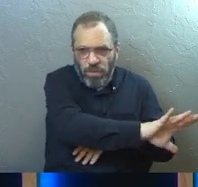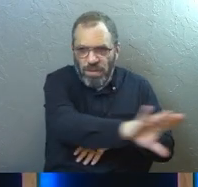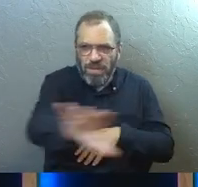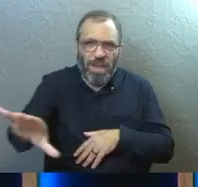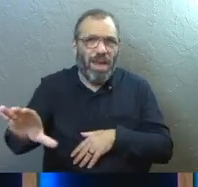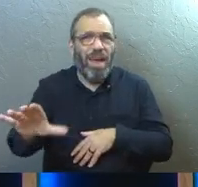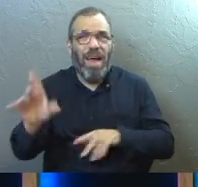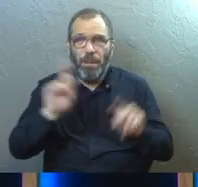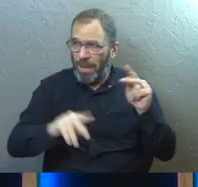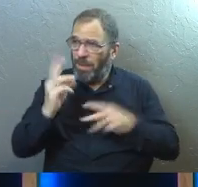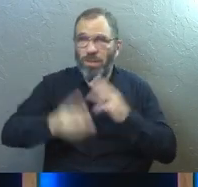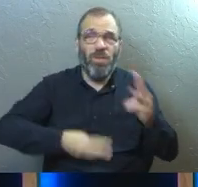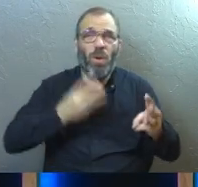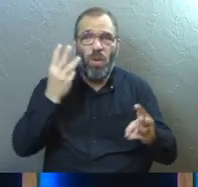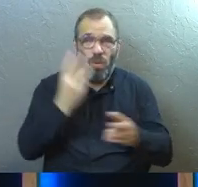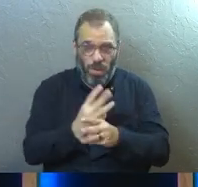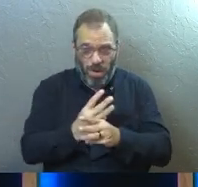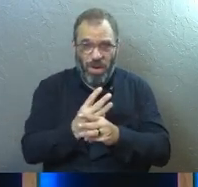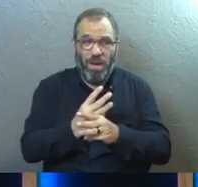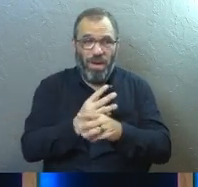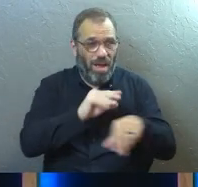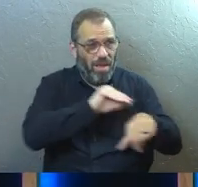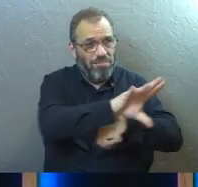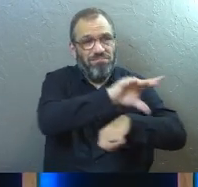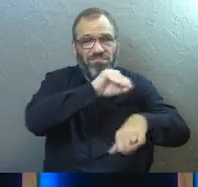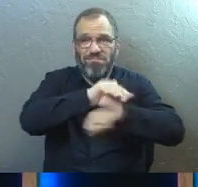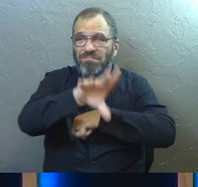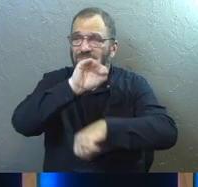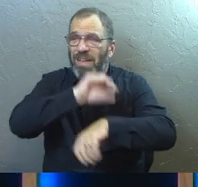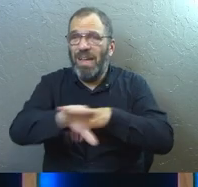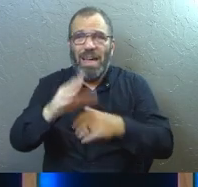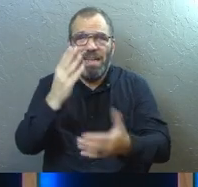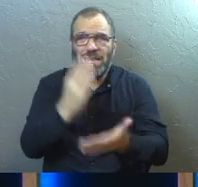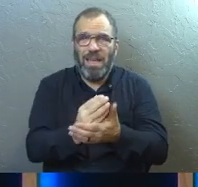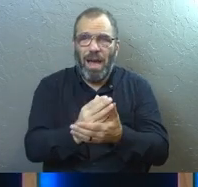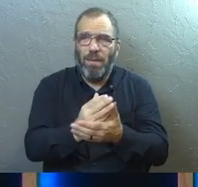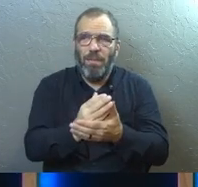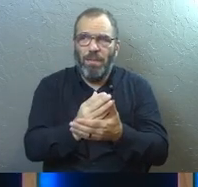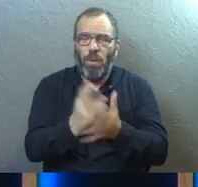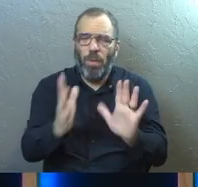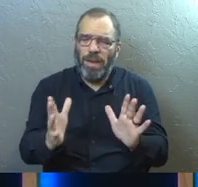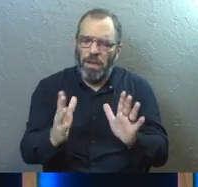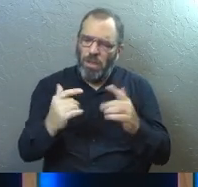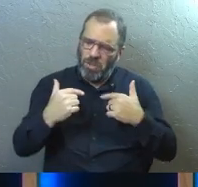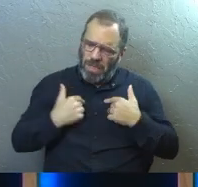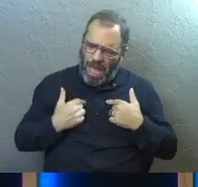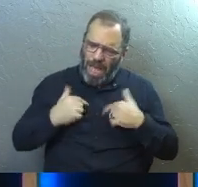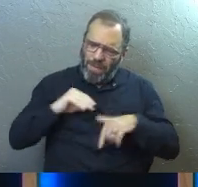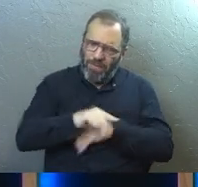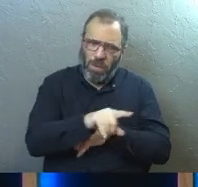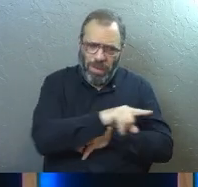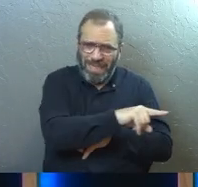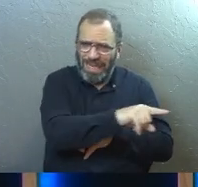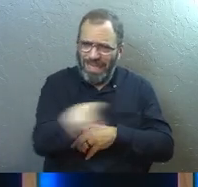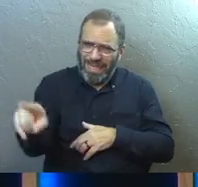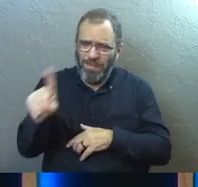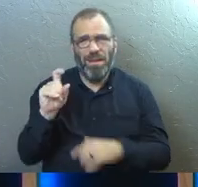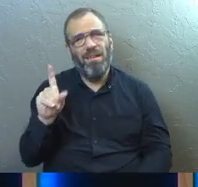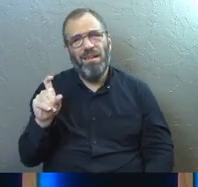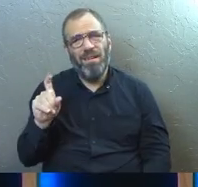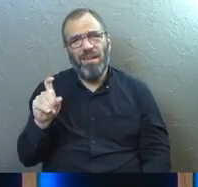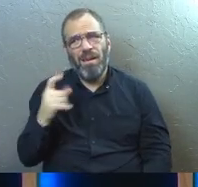There are a whole lot of people in this world that are influencing others and they haven't stopped and asked themselves the question, should I be influencing anybody?